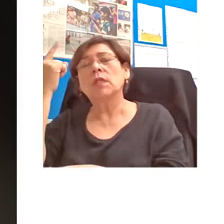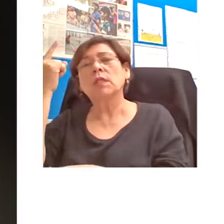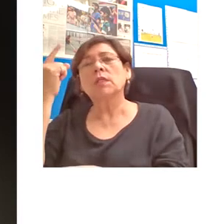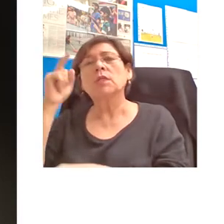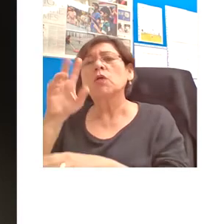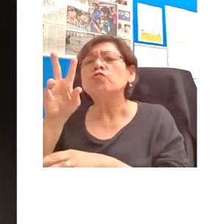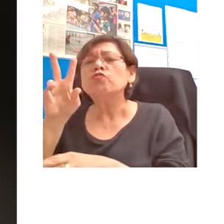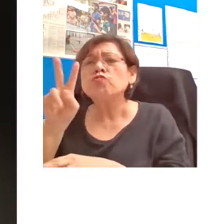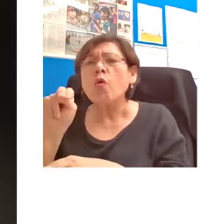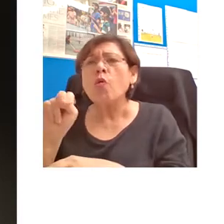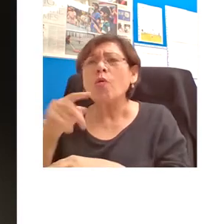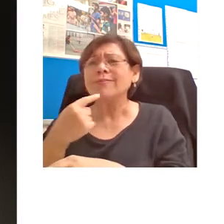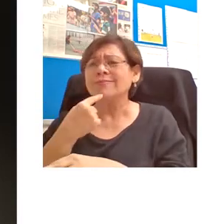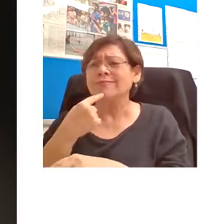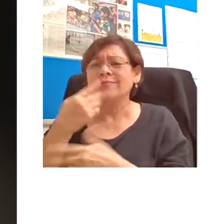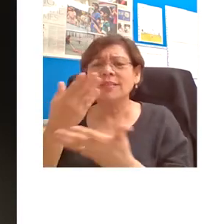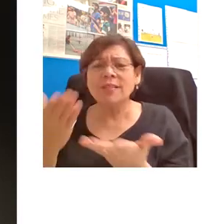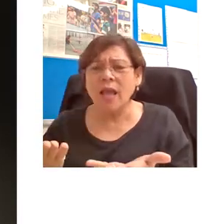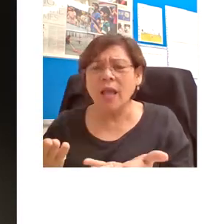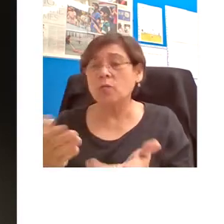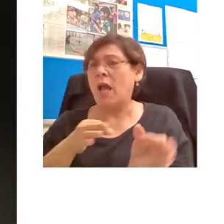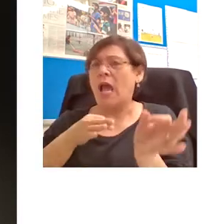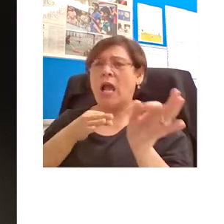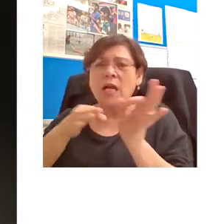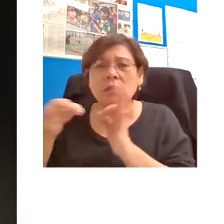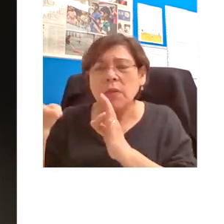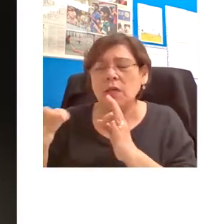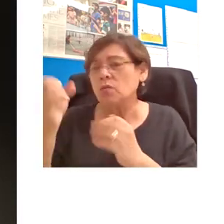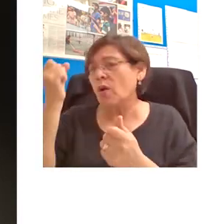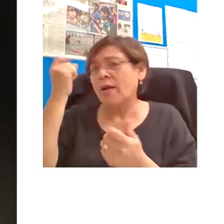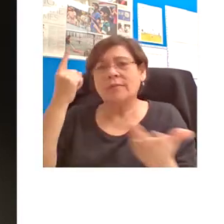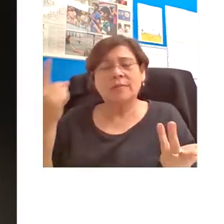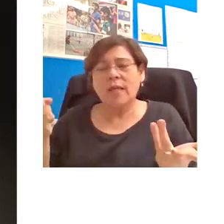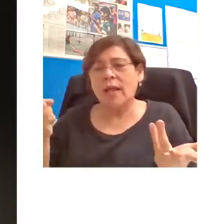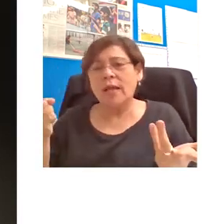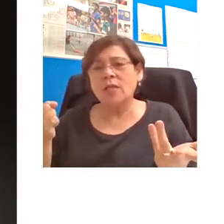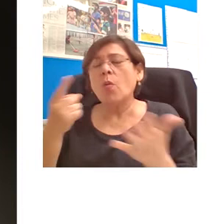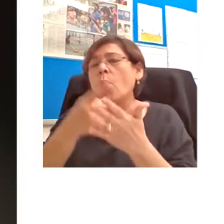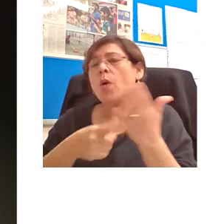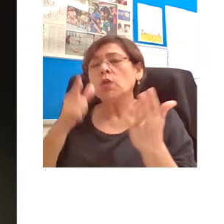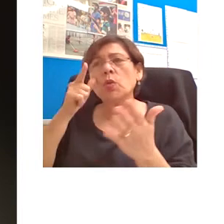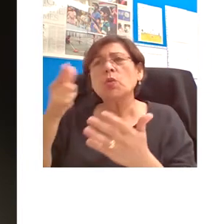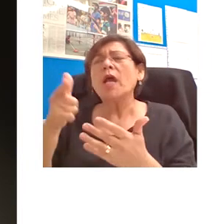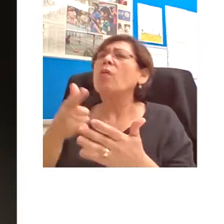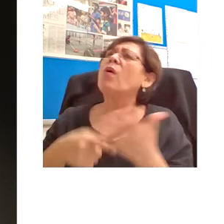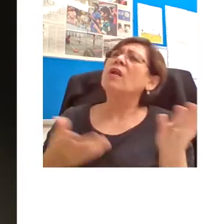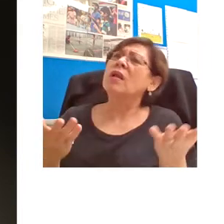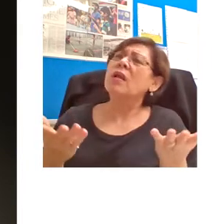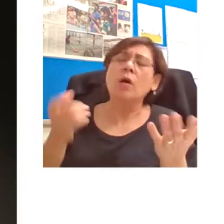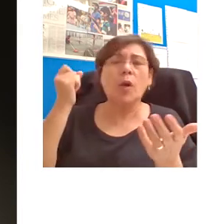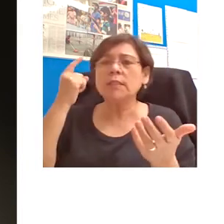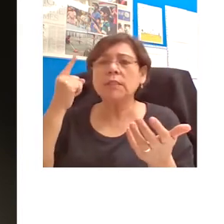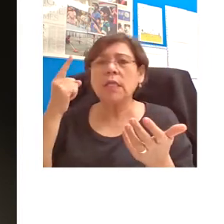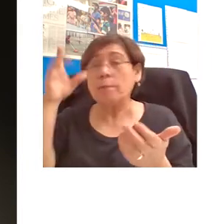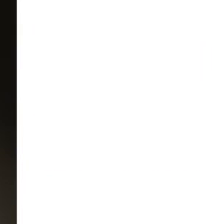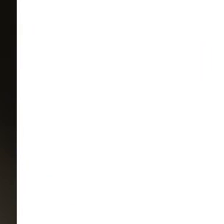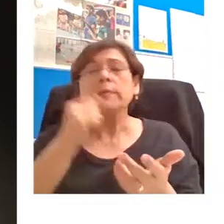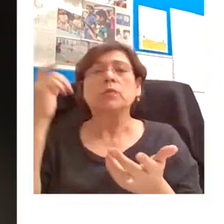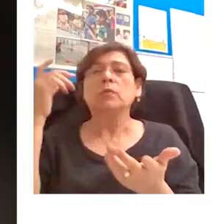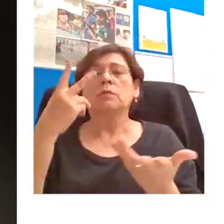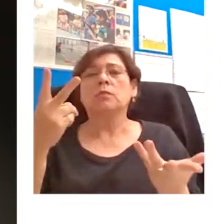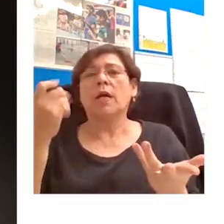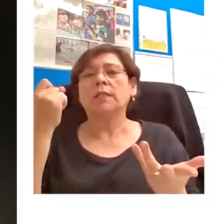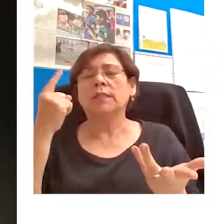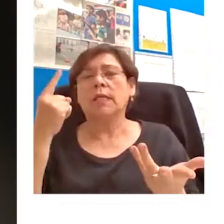commentary, patiently explaining in detail what you're looking at and what its significance is, and they're self